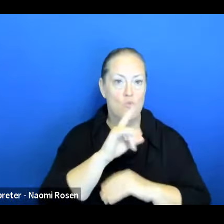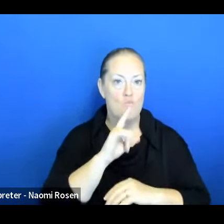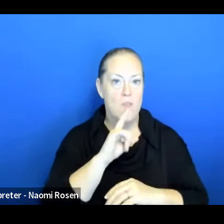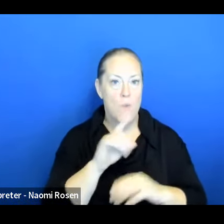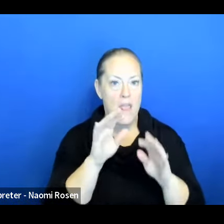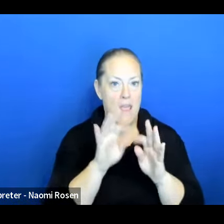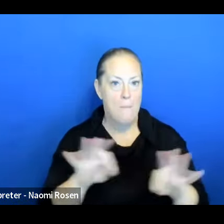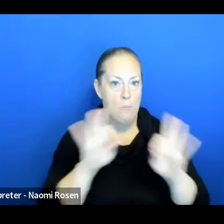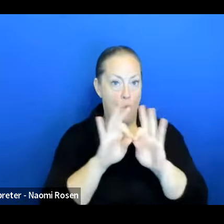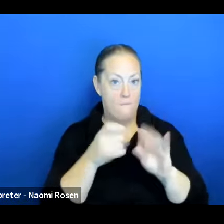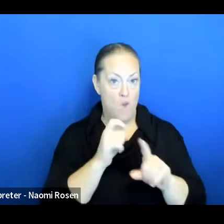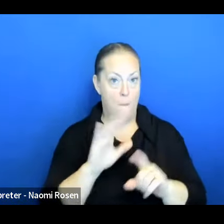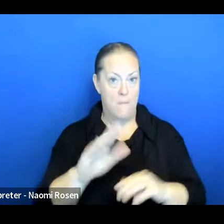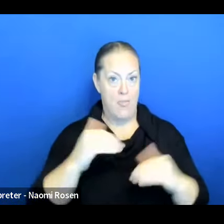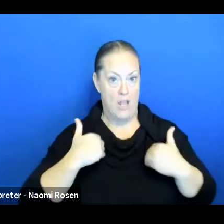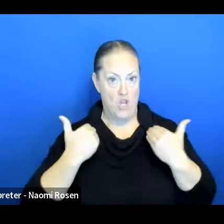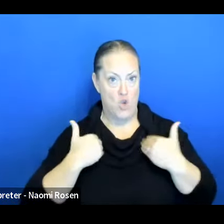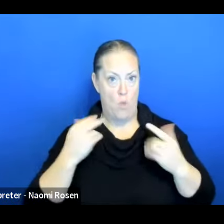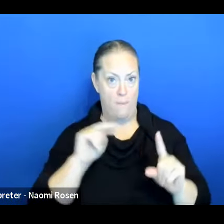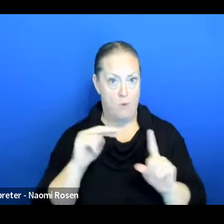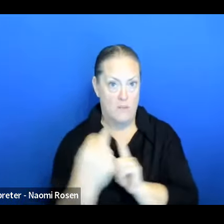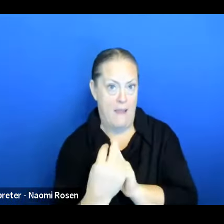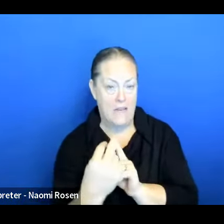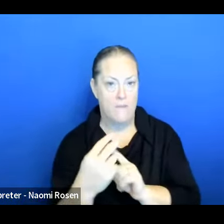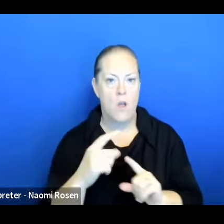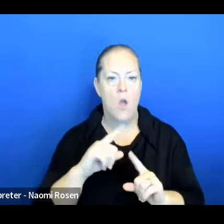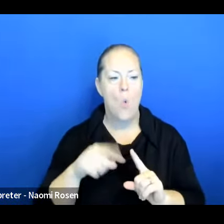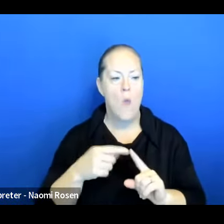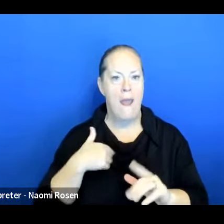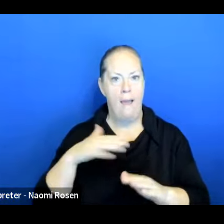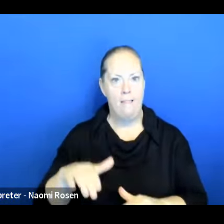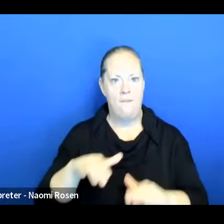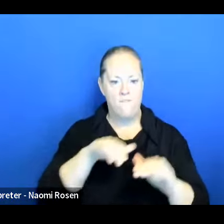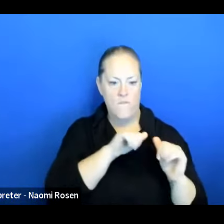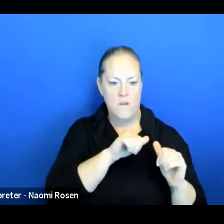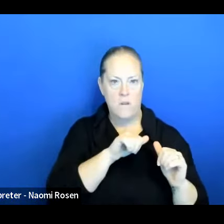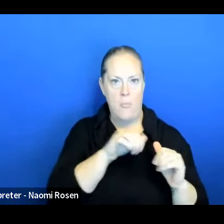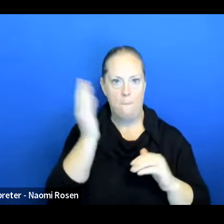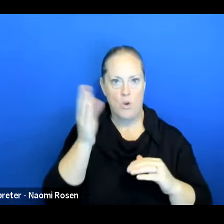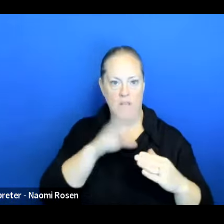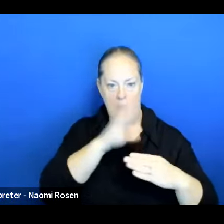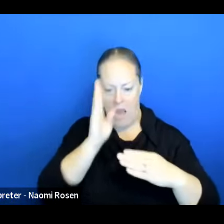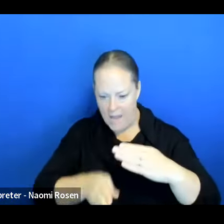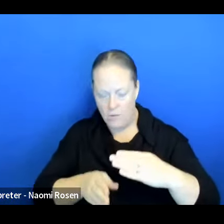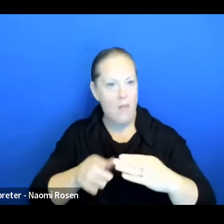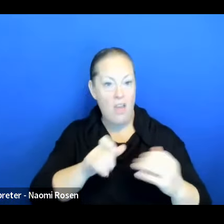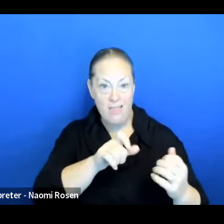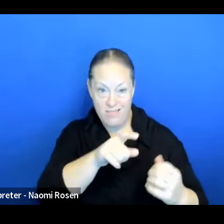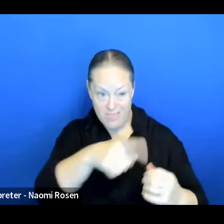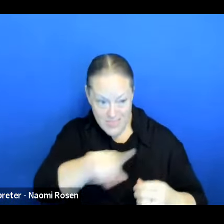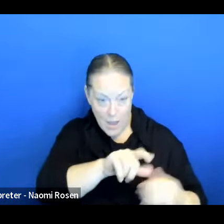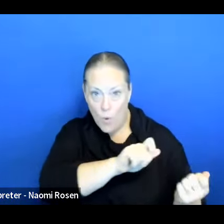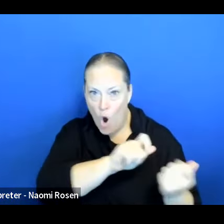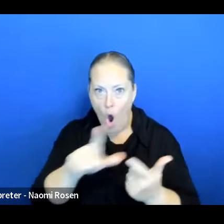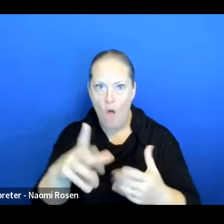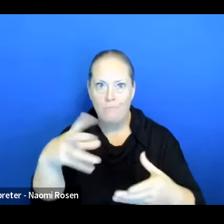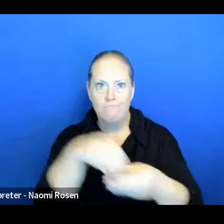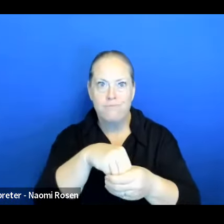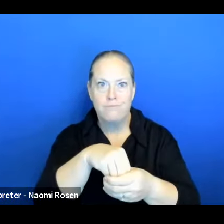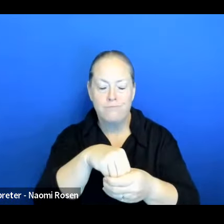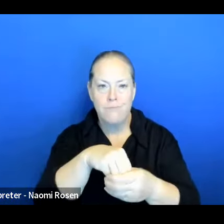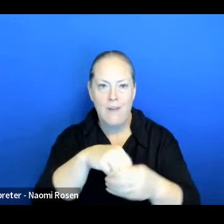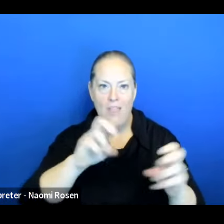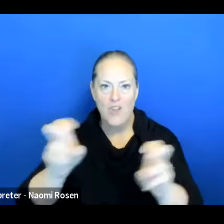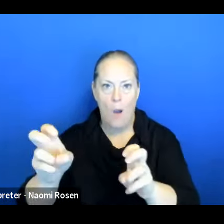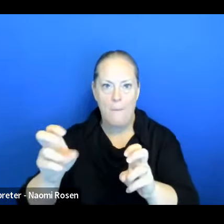when I left, when we ended the presentation, they were all engaged in the topic, and they all wanted to give back to their